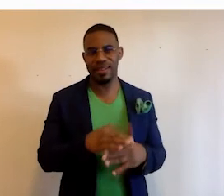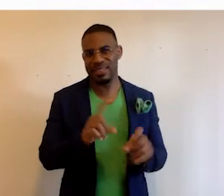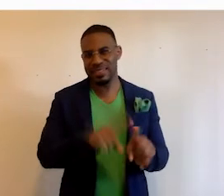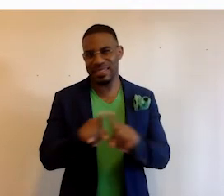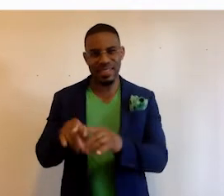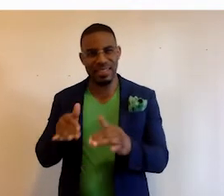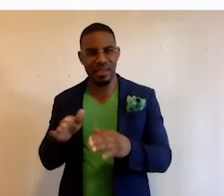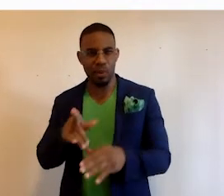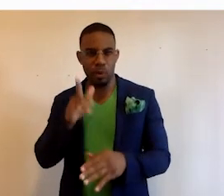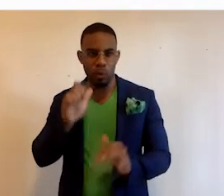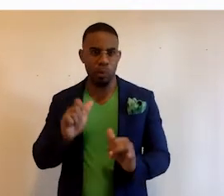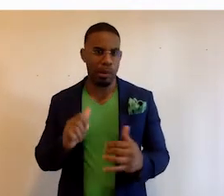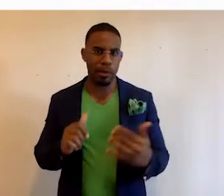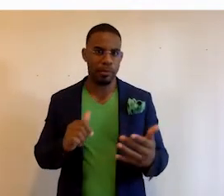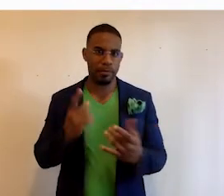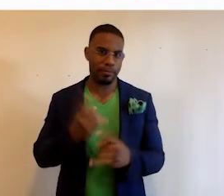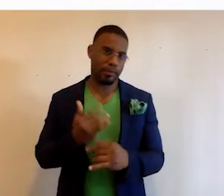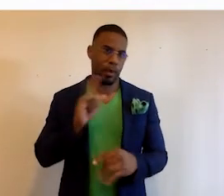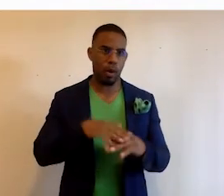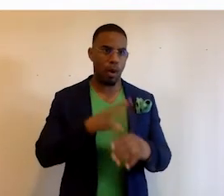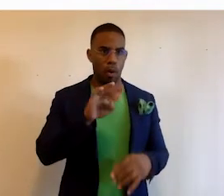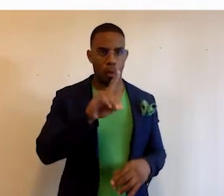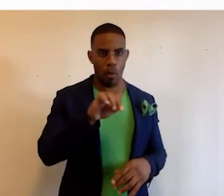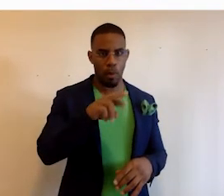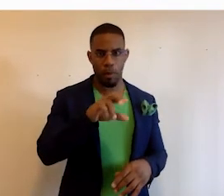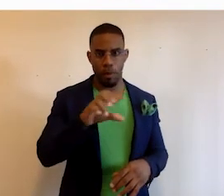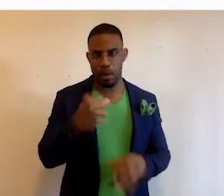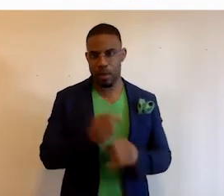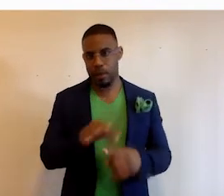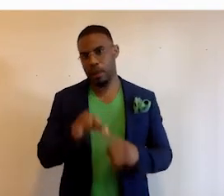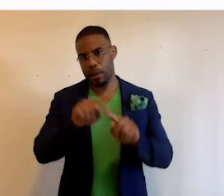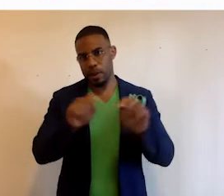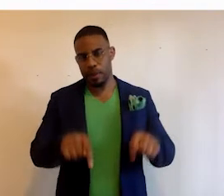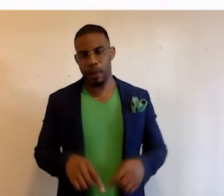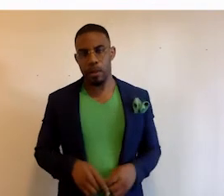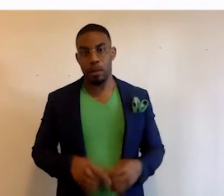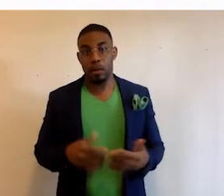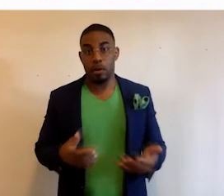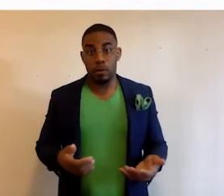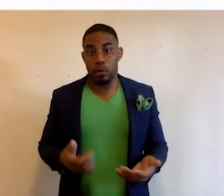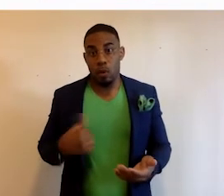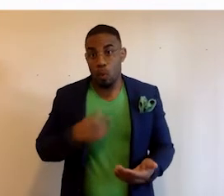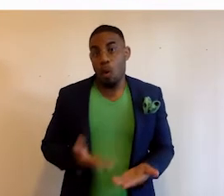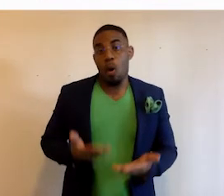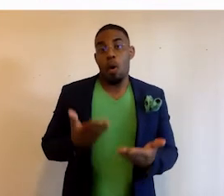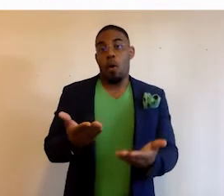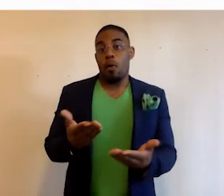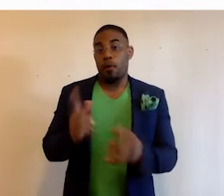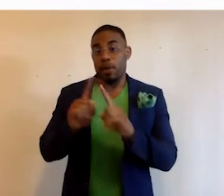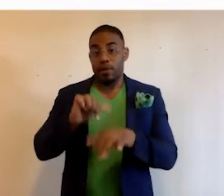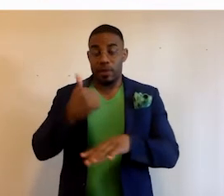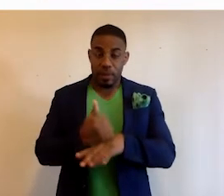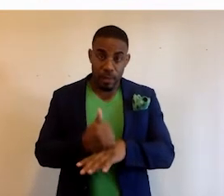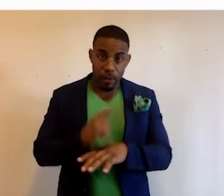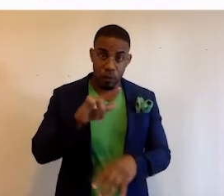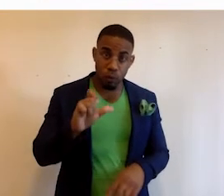the same way that you can, you know, right now go on WordPress and get a particular template. Well, we're offering different sets of